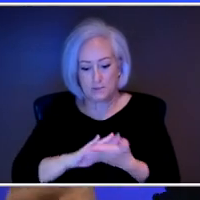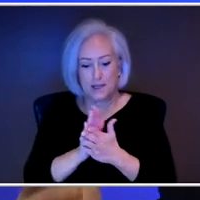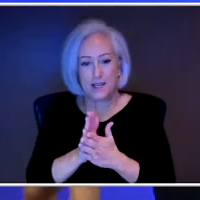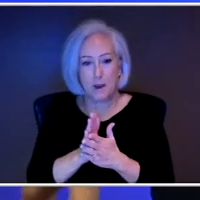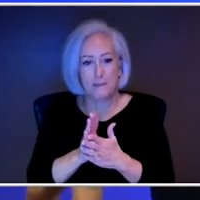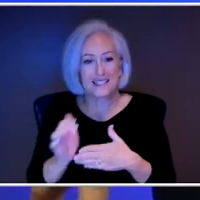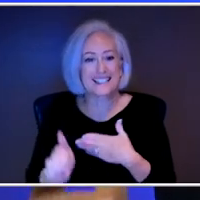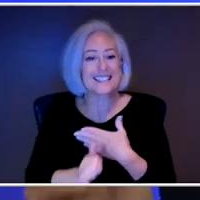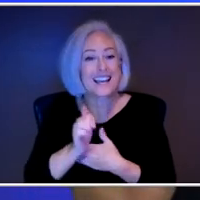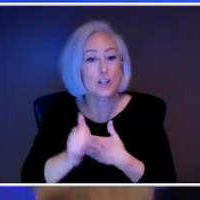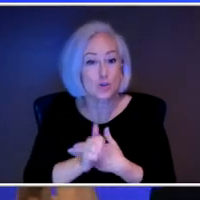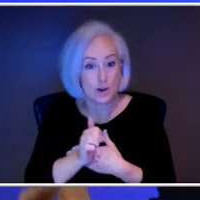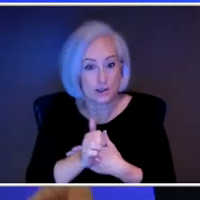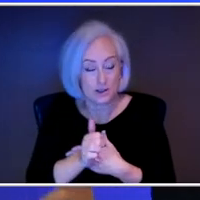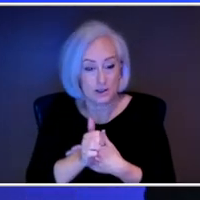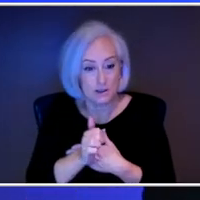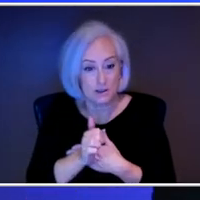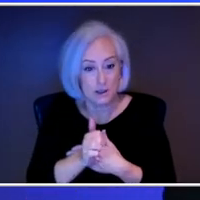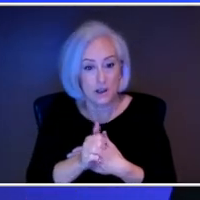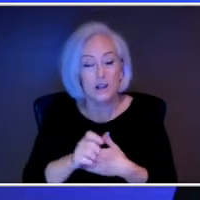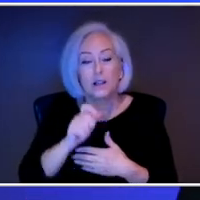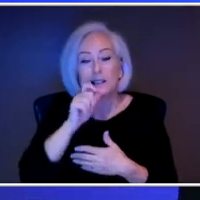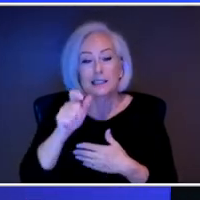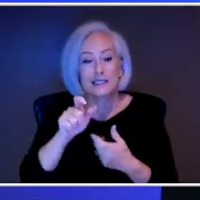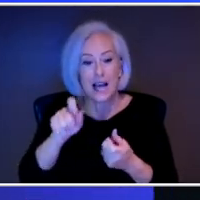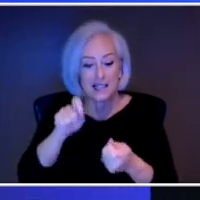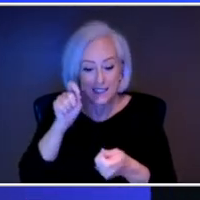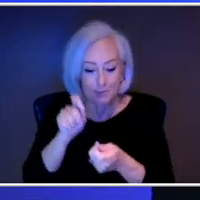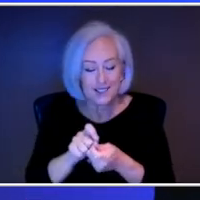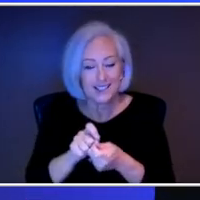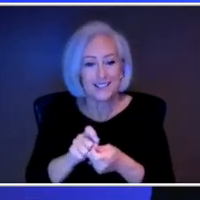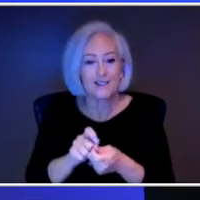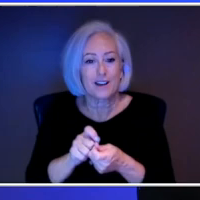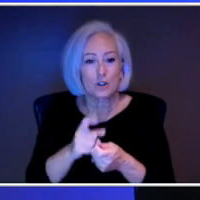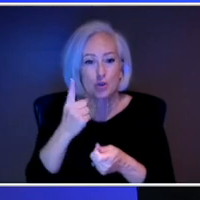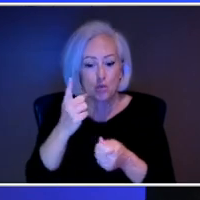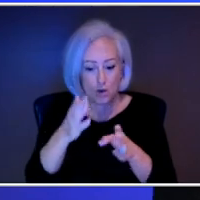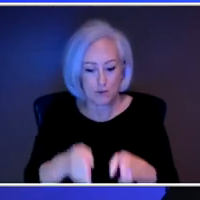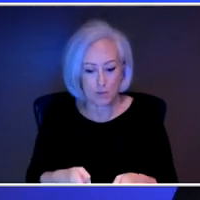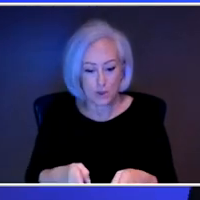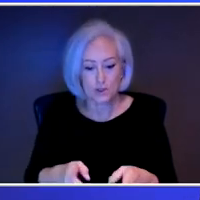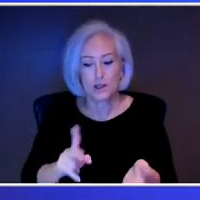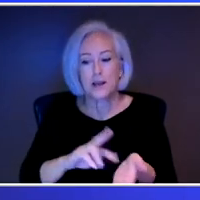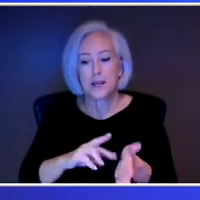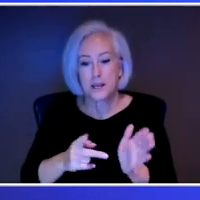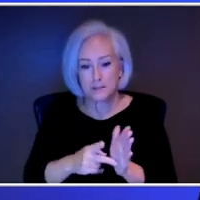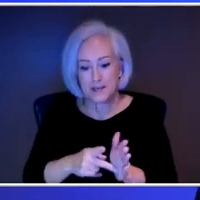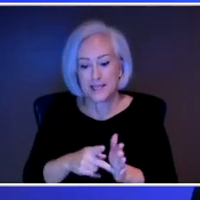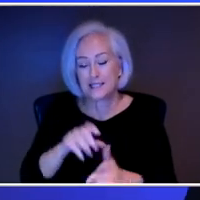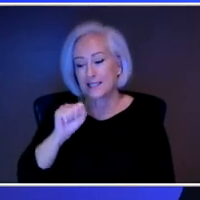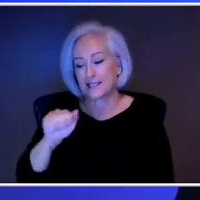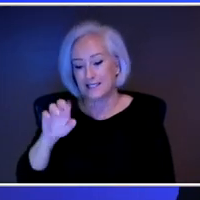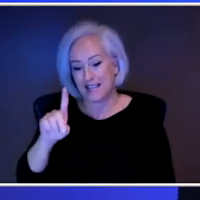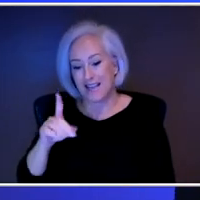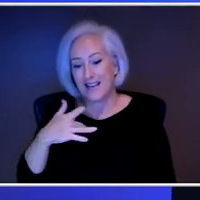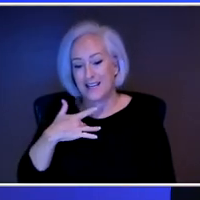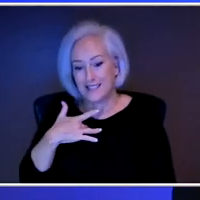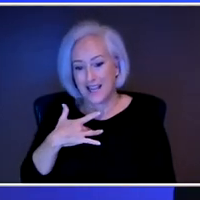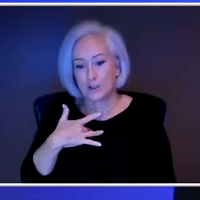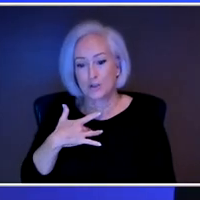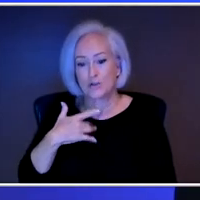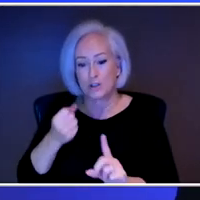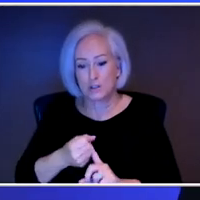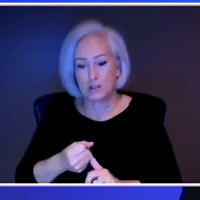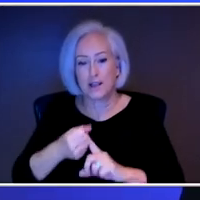know, seasonal affective disorder just nails somebody. It's usually an exacerbation of either major depressive disorder or bipolar disorder that we see.